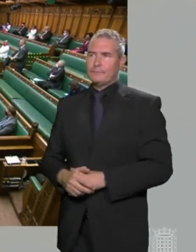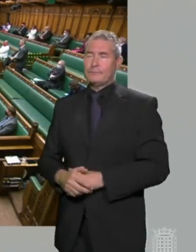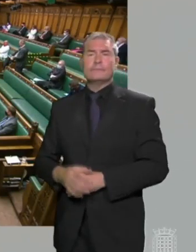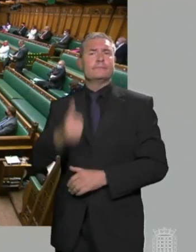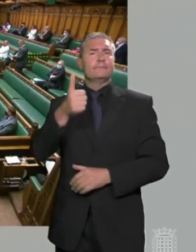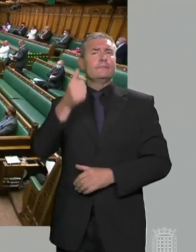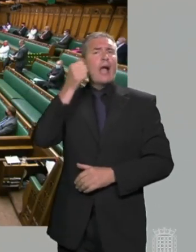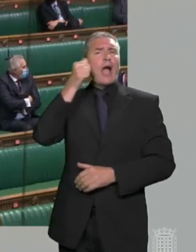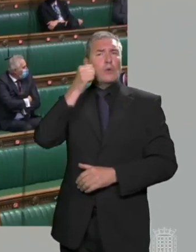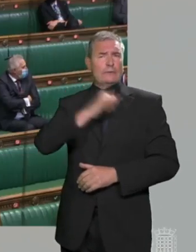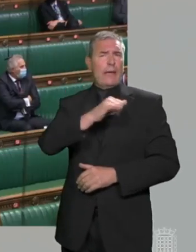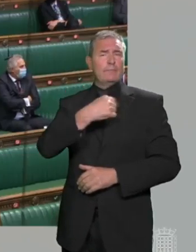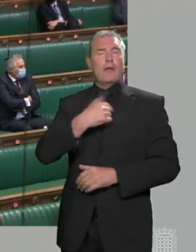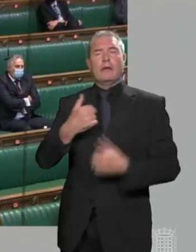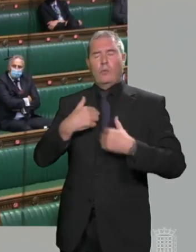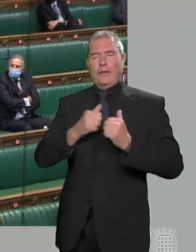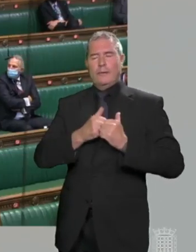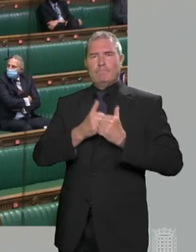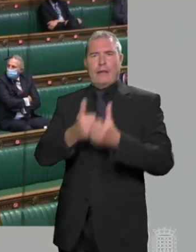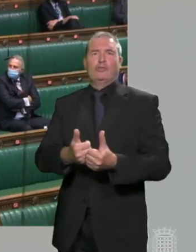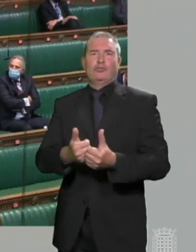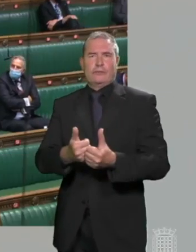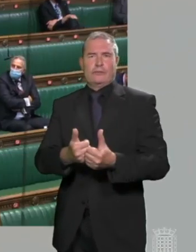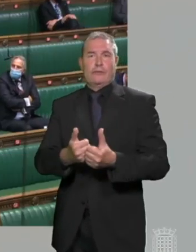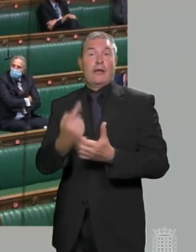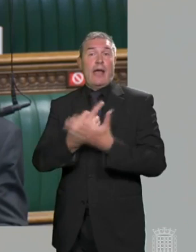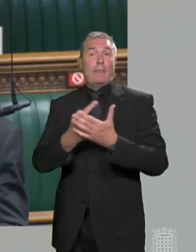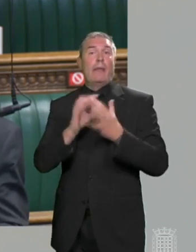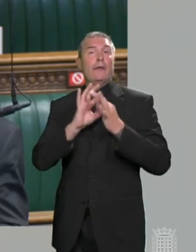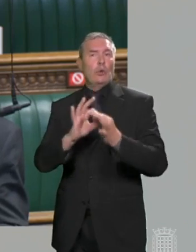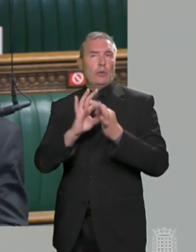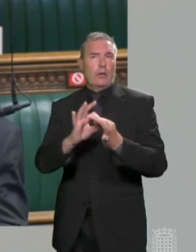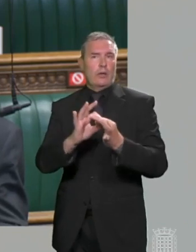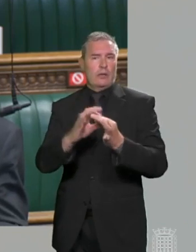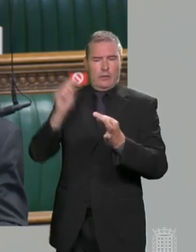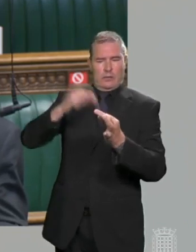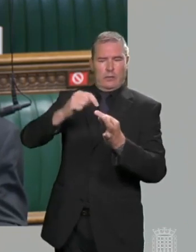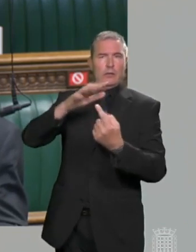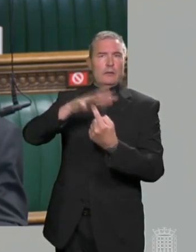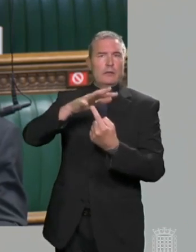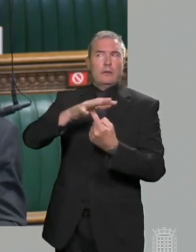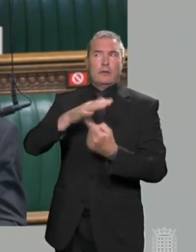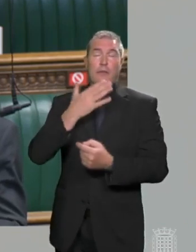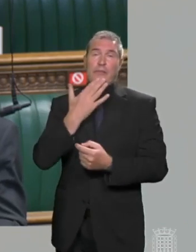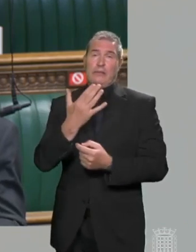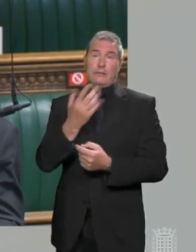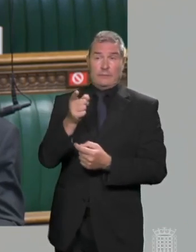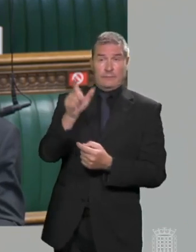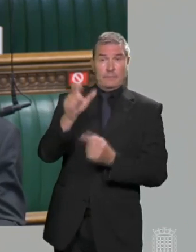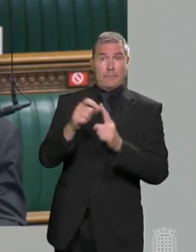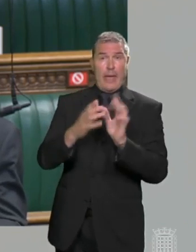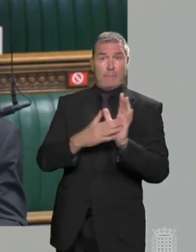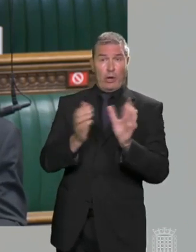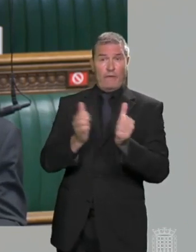know, like me, the Prime Minister cares passionately about the Union. Can the Prime Minister therefore confirm that the